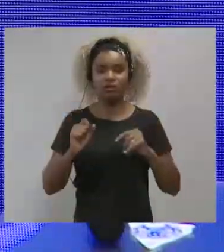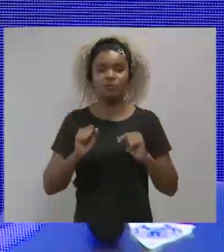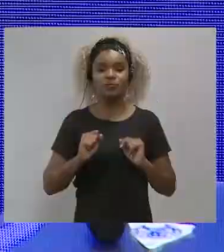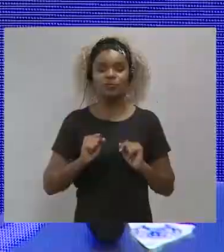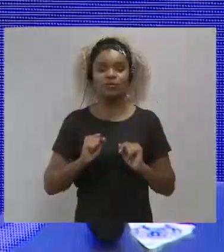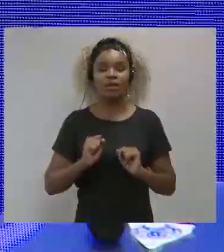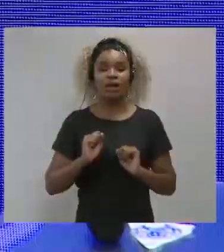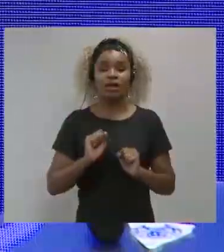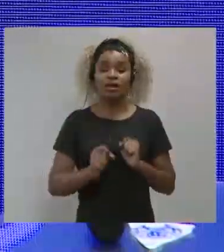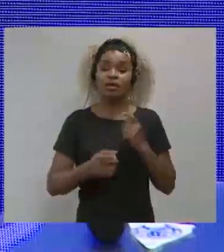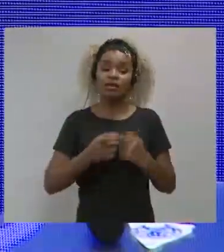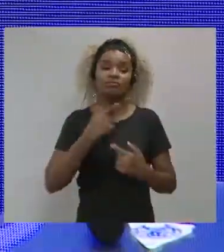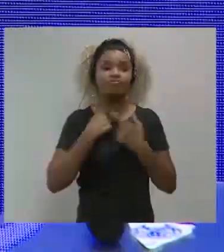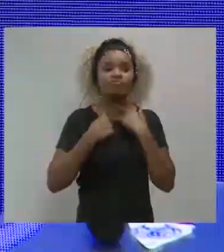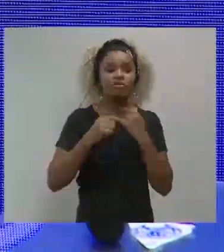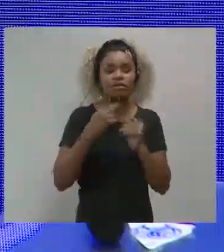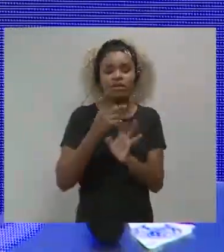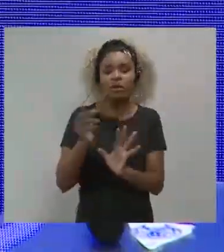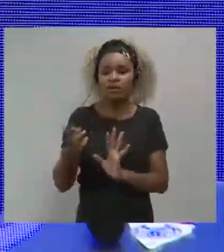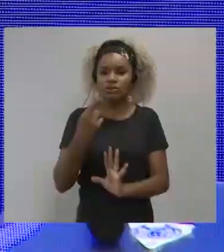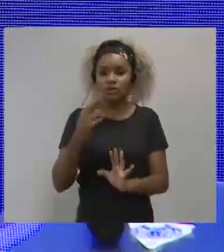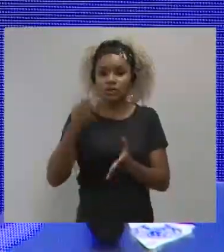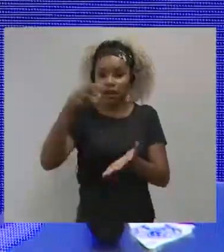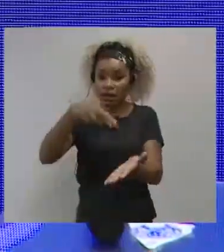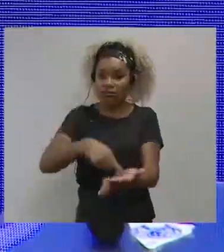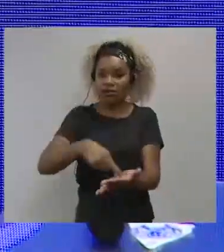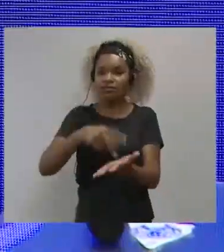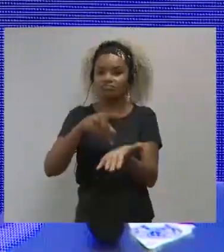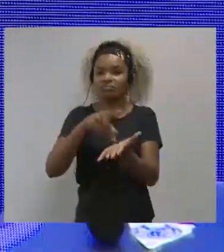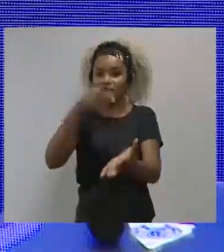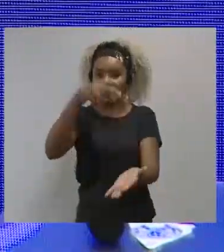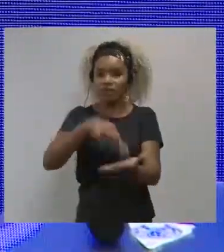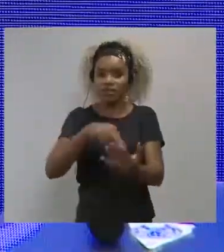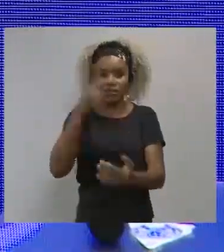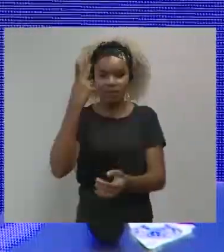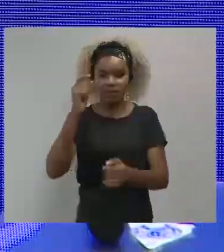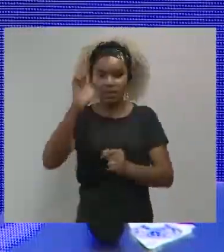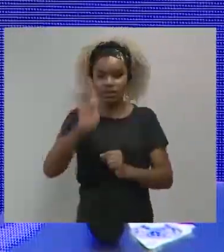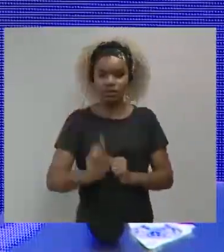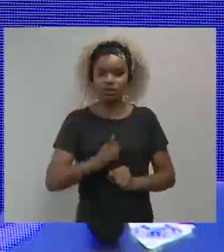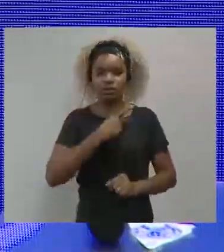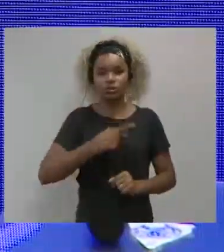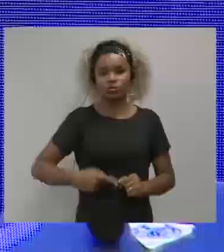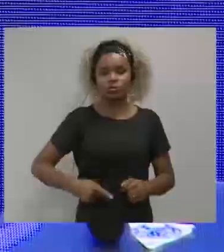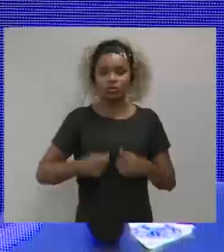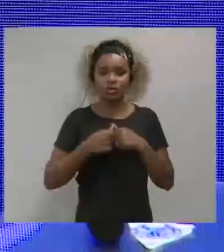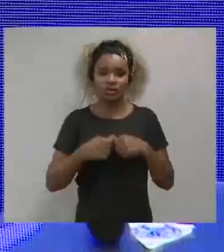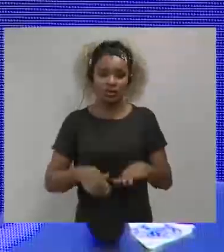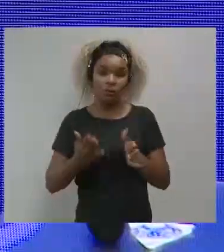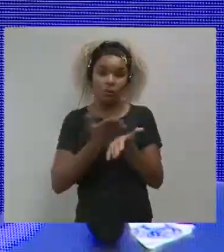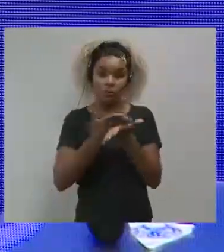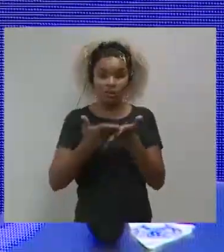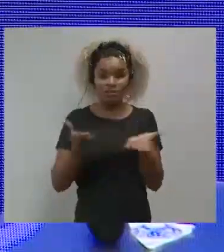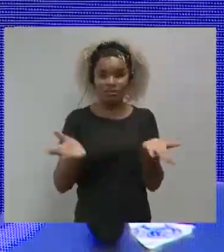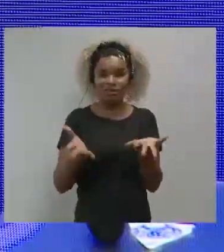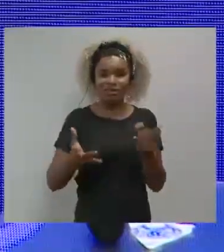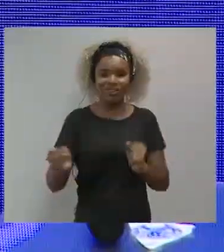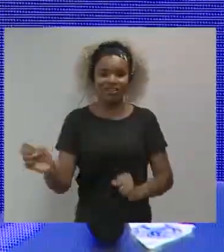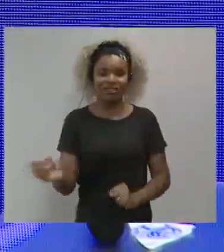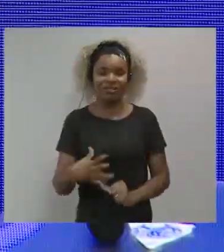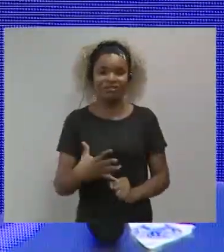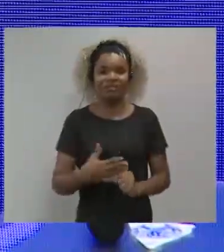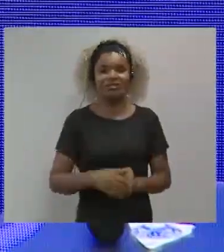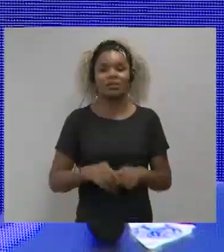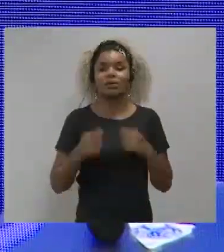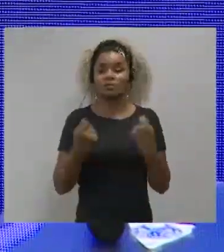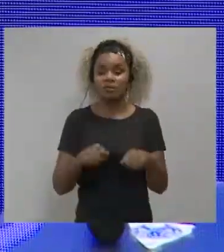project, and we hope that the result of that is a reference, a great reference for the public managers that